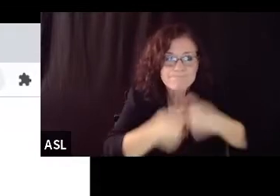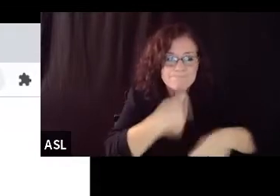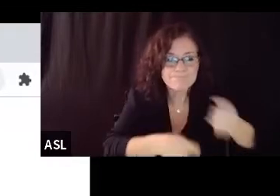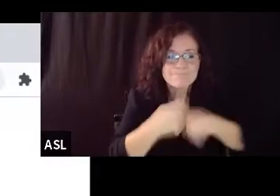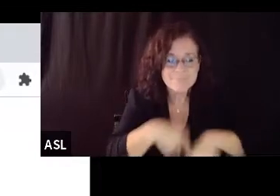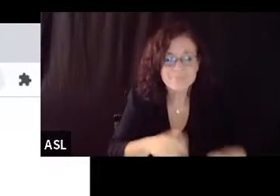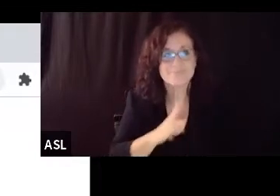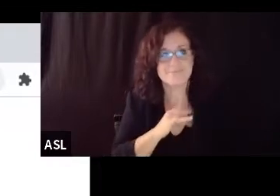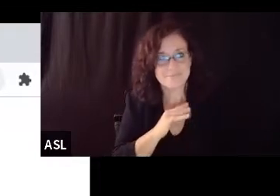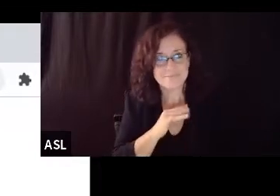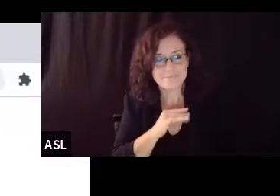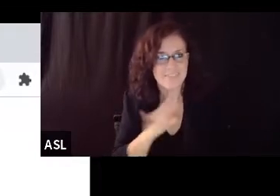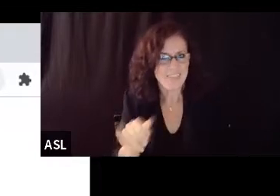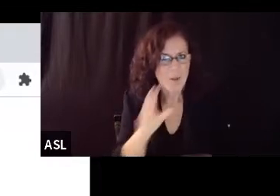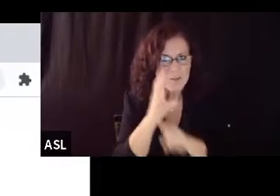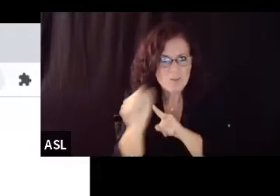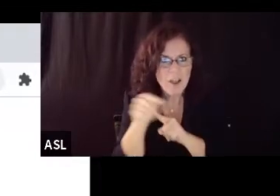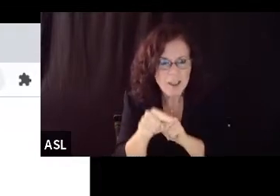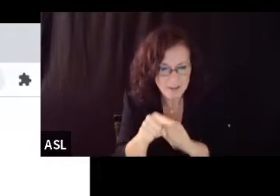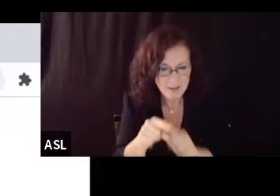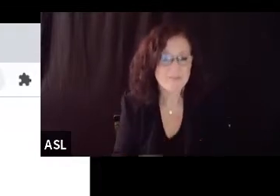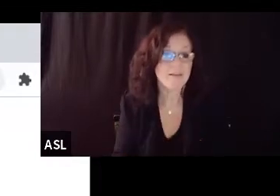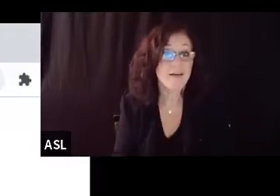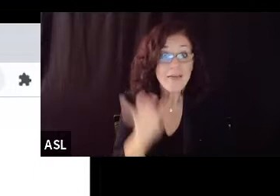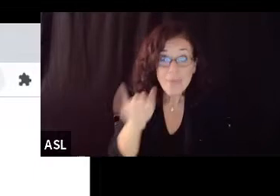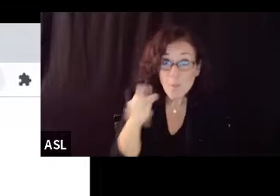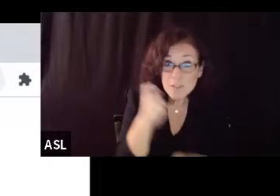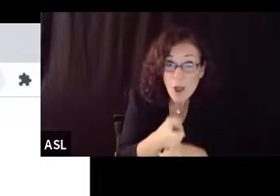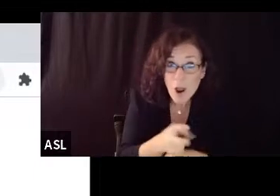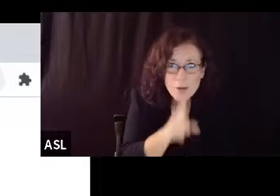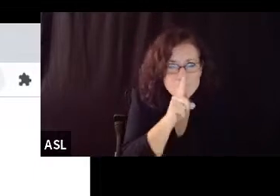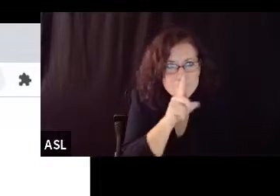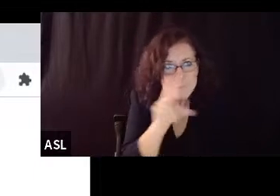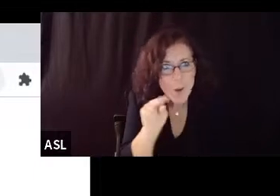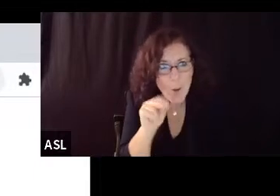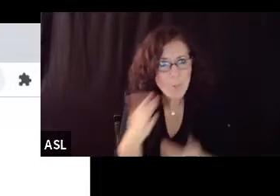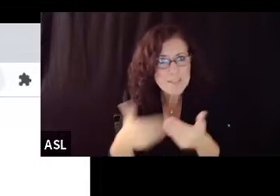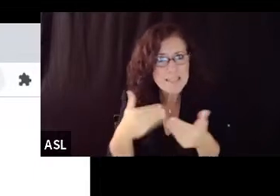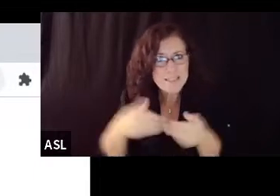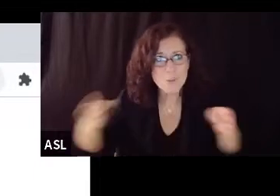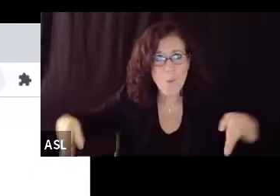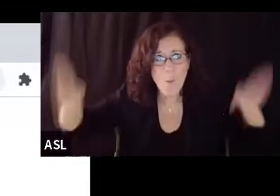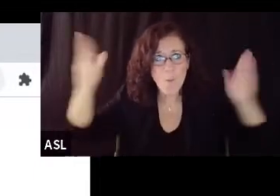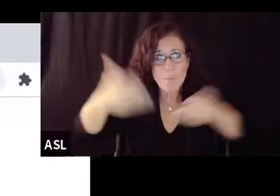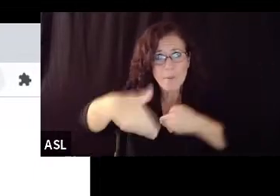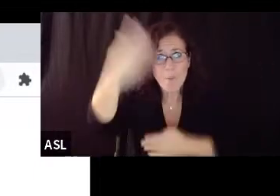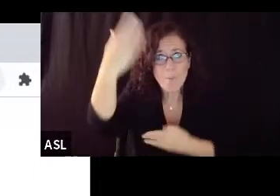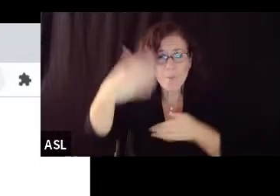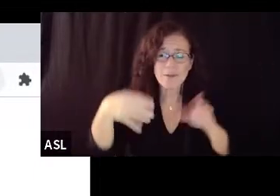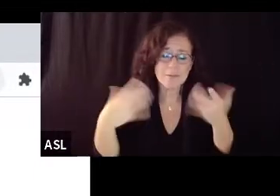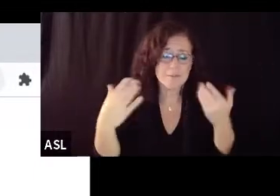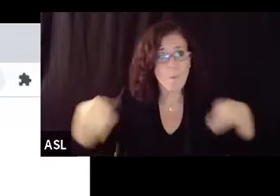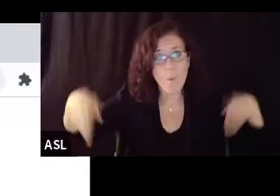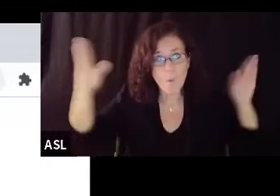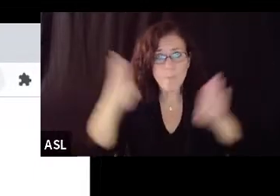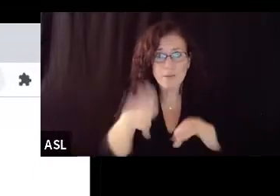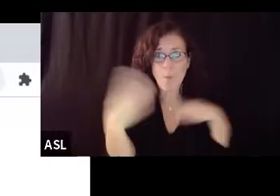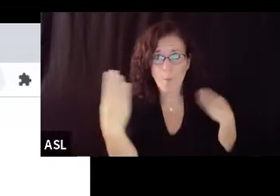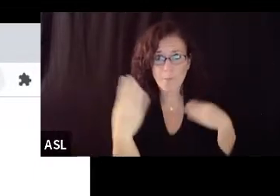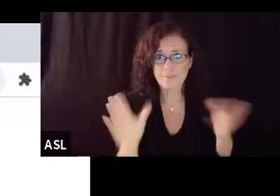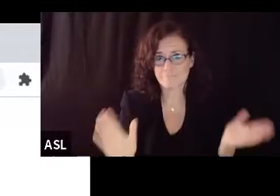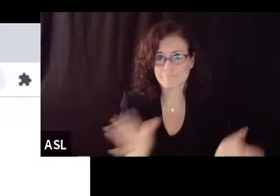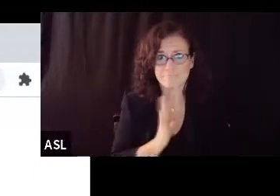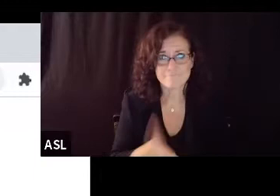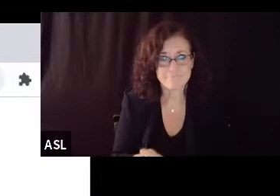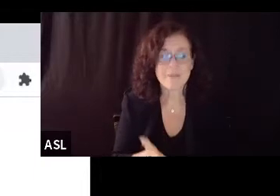and it wasn't a hard thing to do in case it was just opening those cross flow doors but you need to know to do it in that class can you go to the next